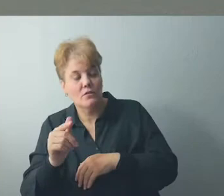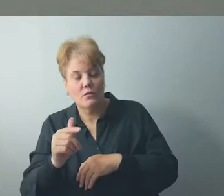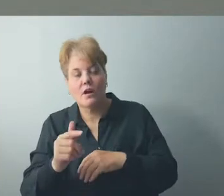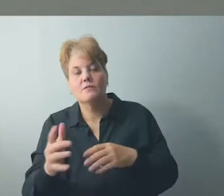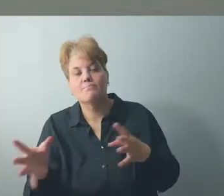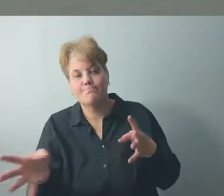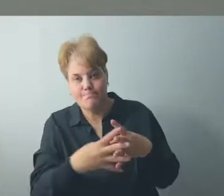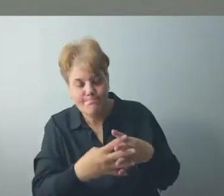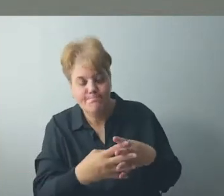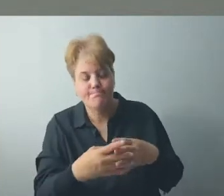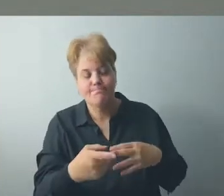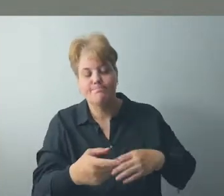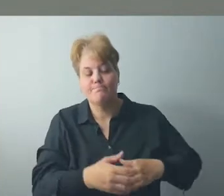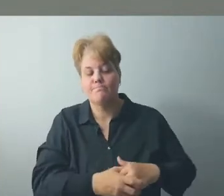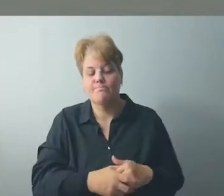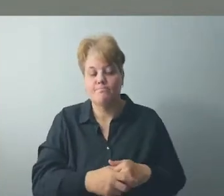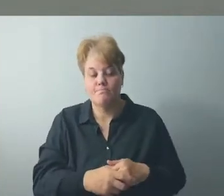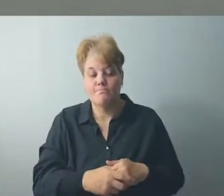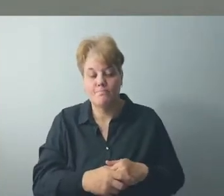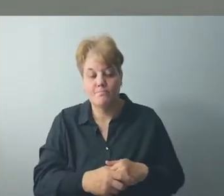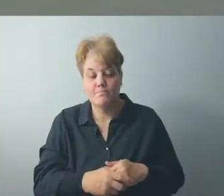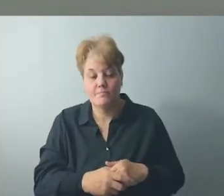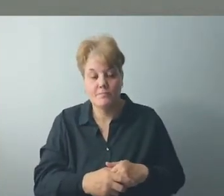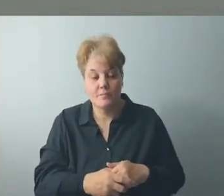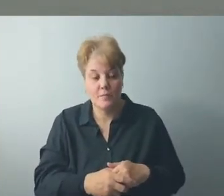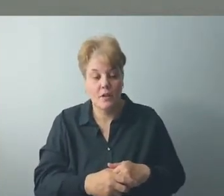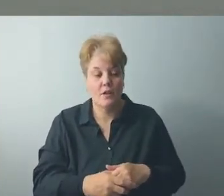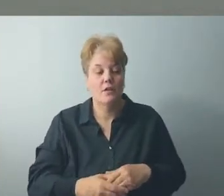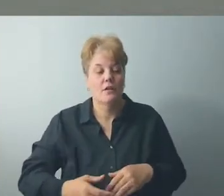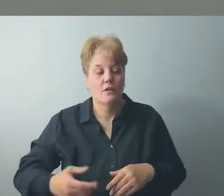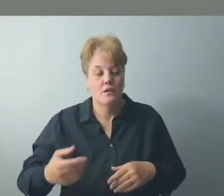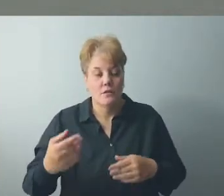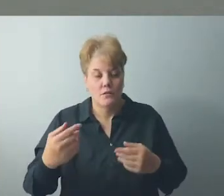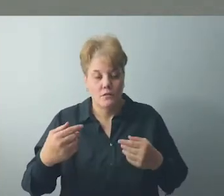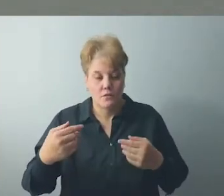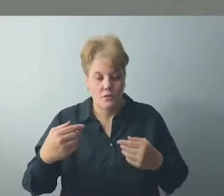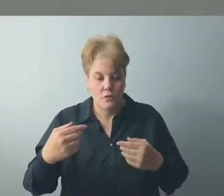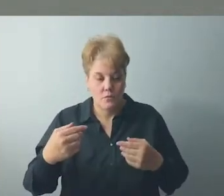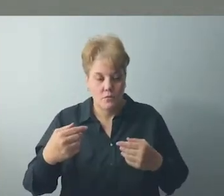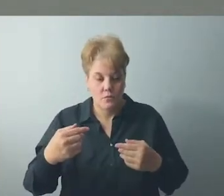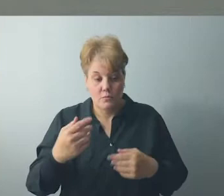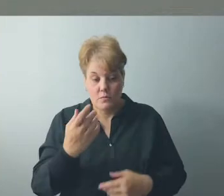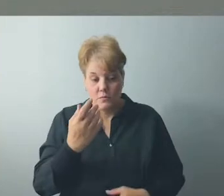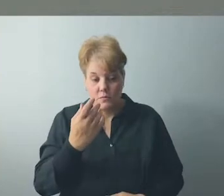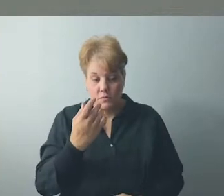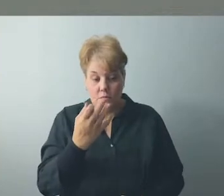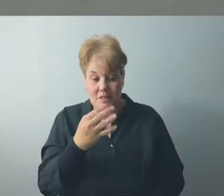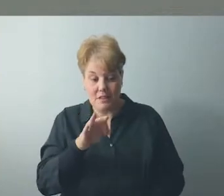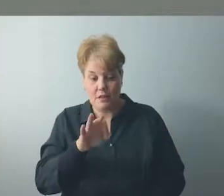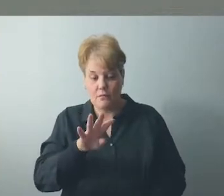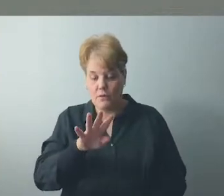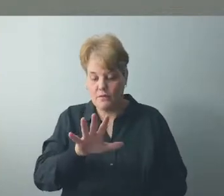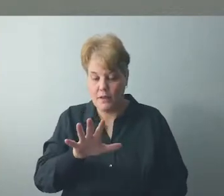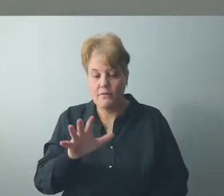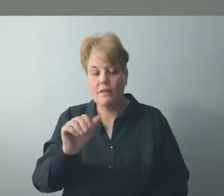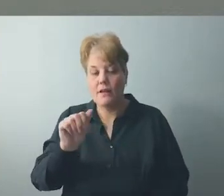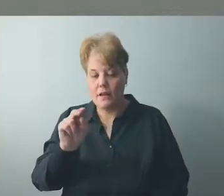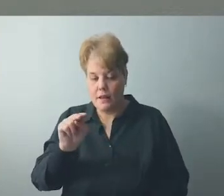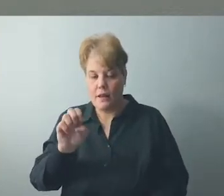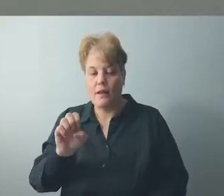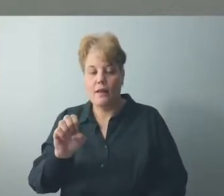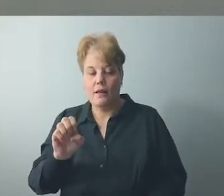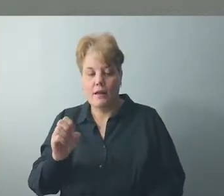she kept a diary of her thoughts and feelings that has since become world famous. In the diary of Anne Frank,